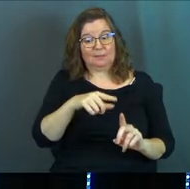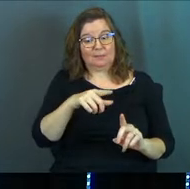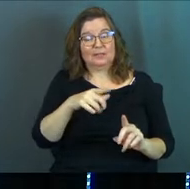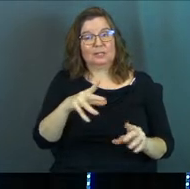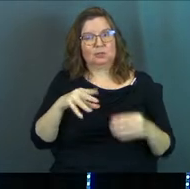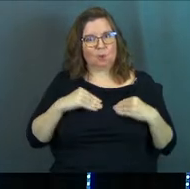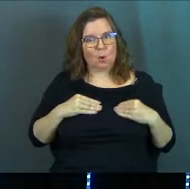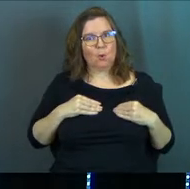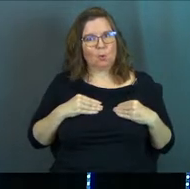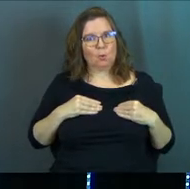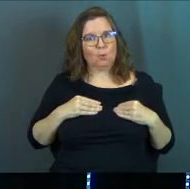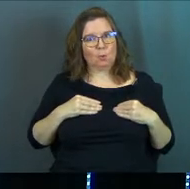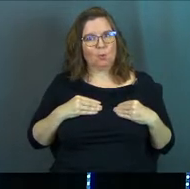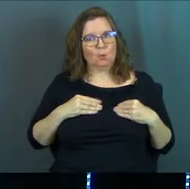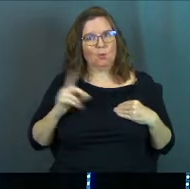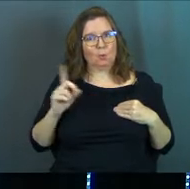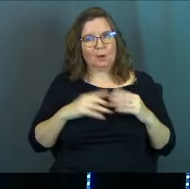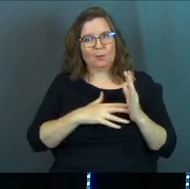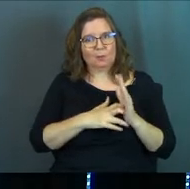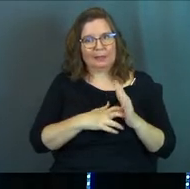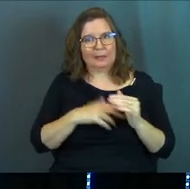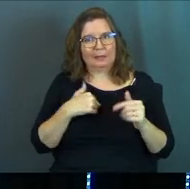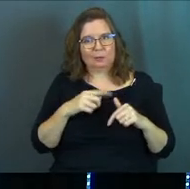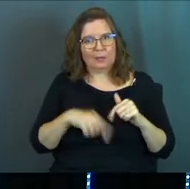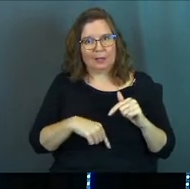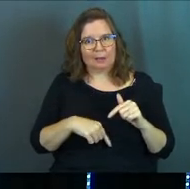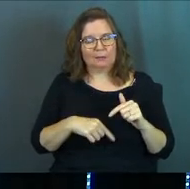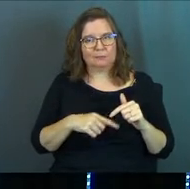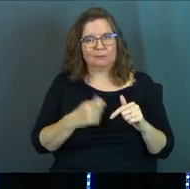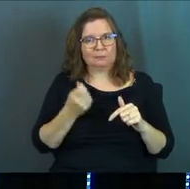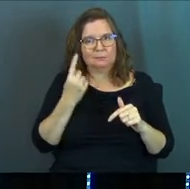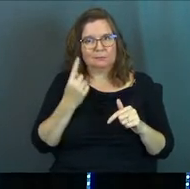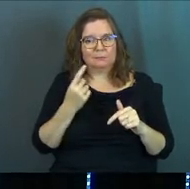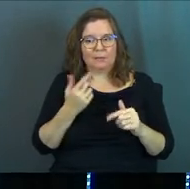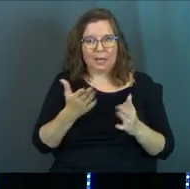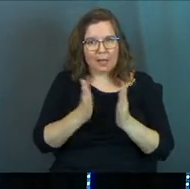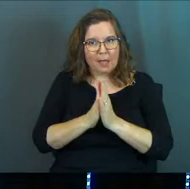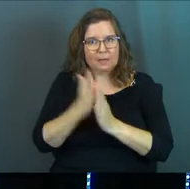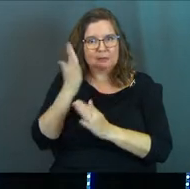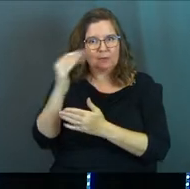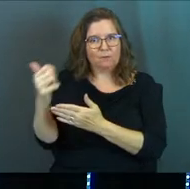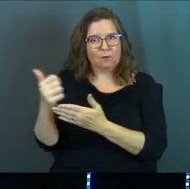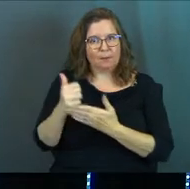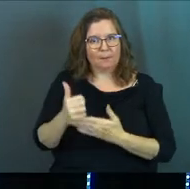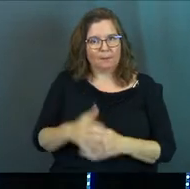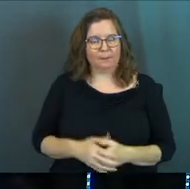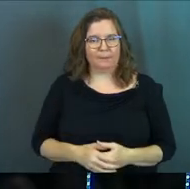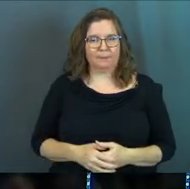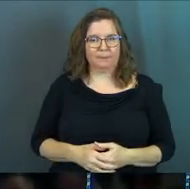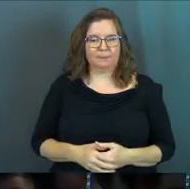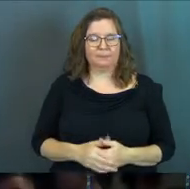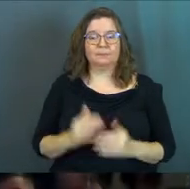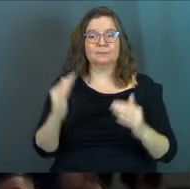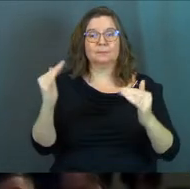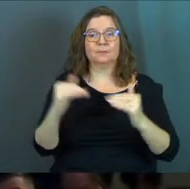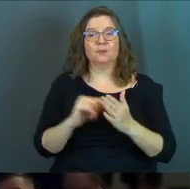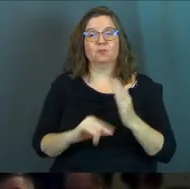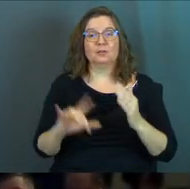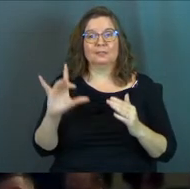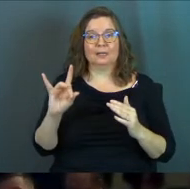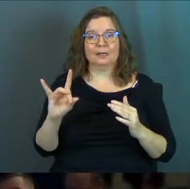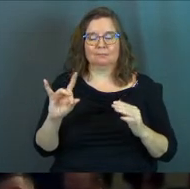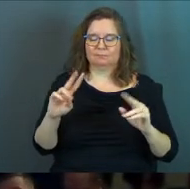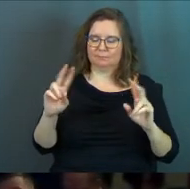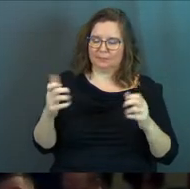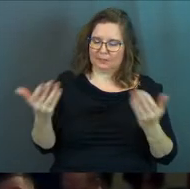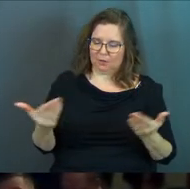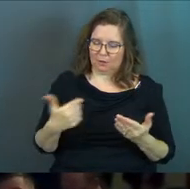is to own where you're weak and to ask God for help. Amen. Verse 8, And here